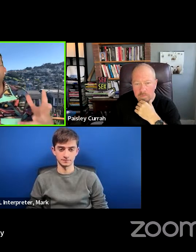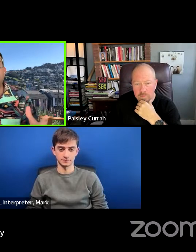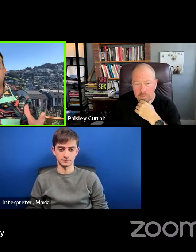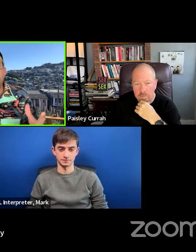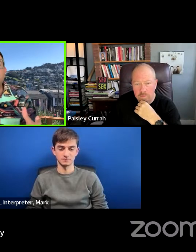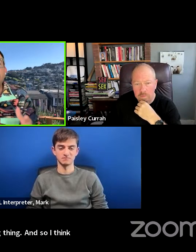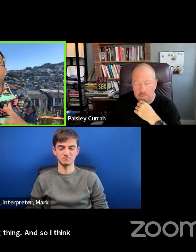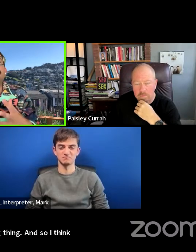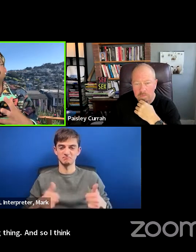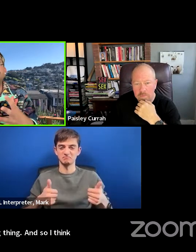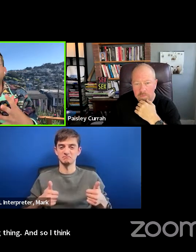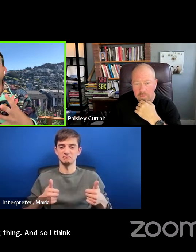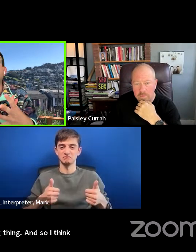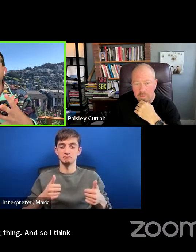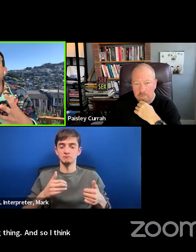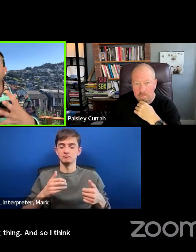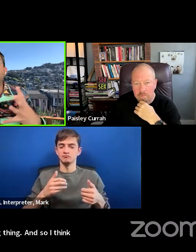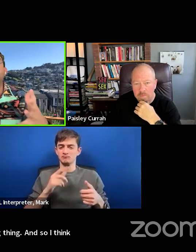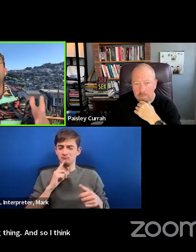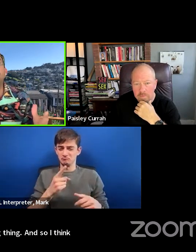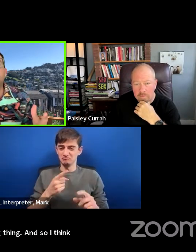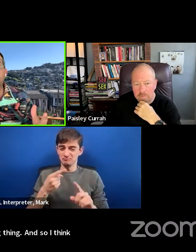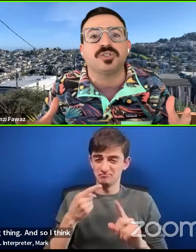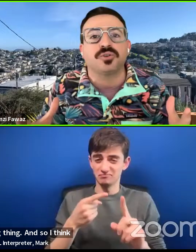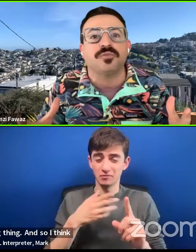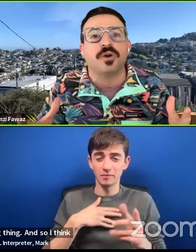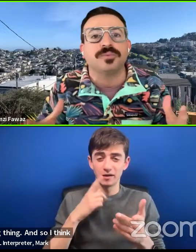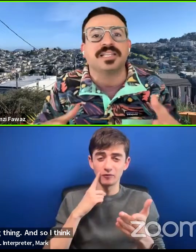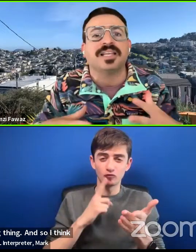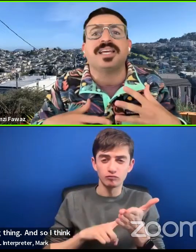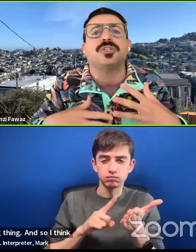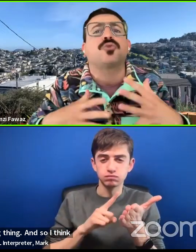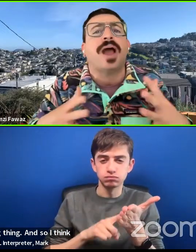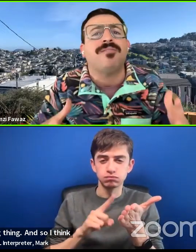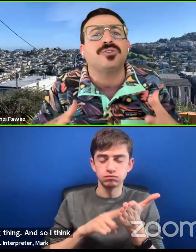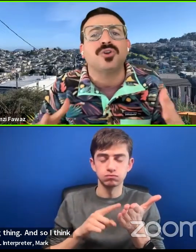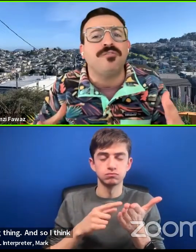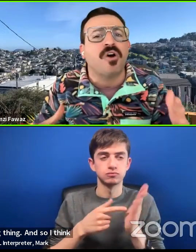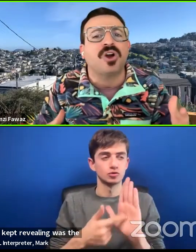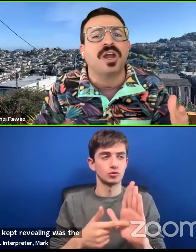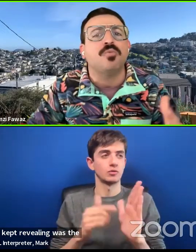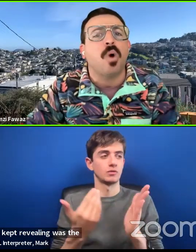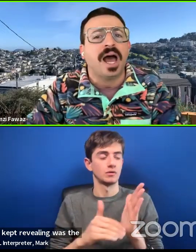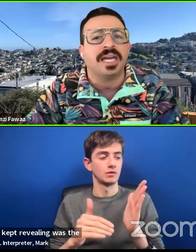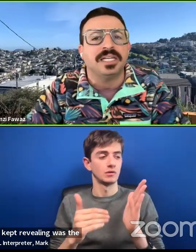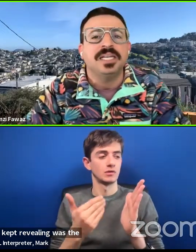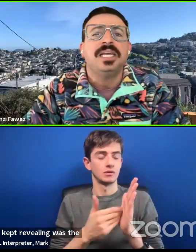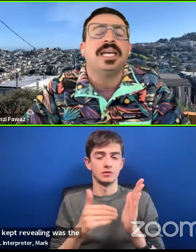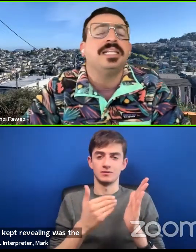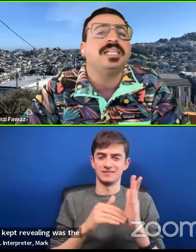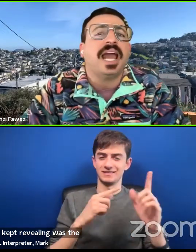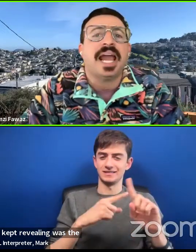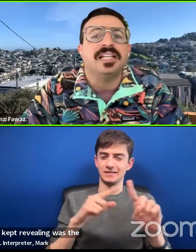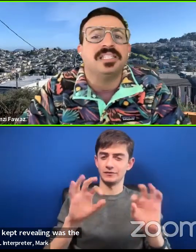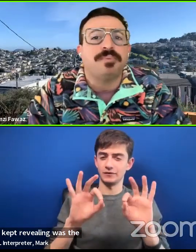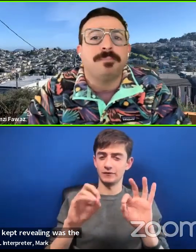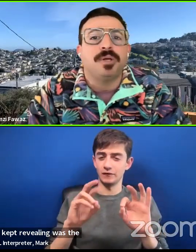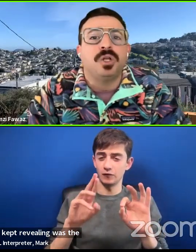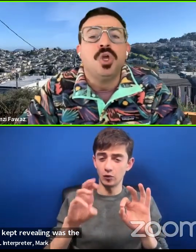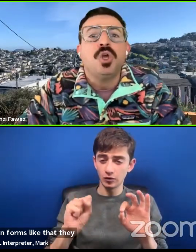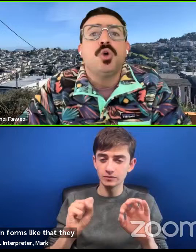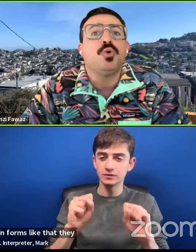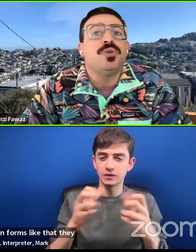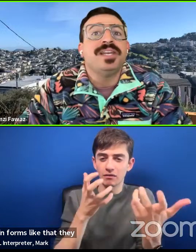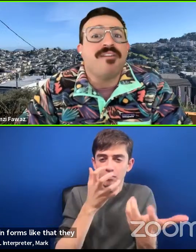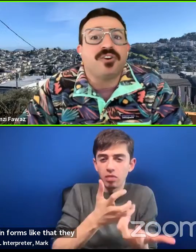did always kept revealing was the, the transformability of certain forms, like that they could travel so far and wide into the hands